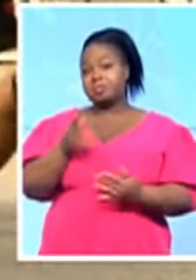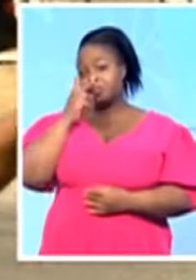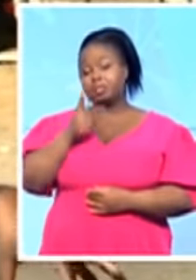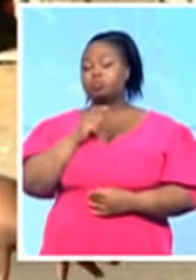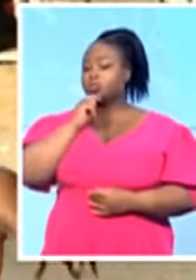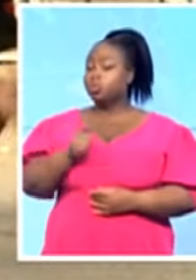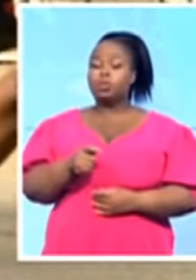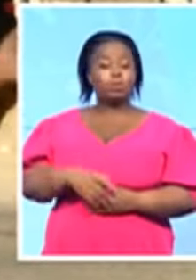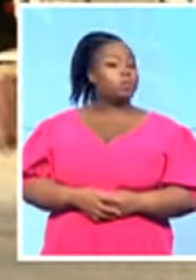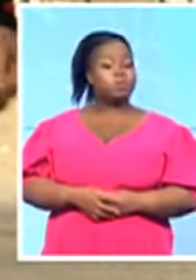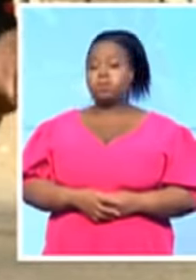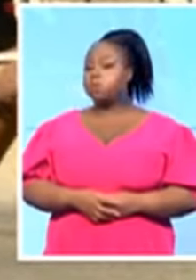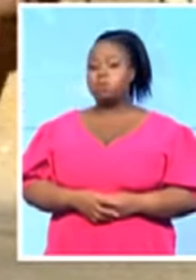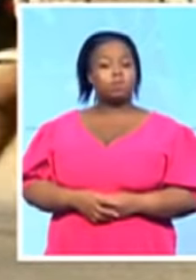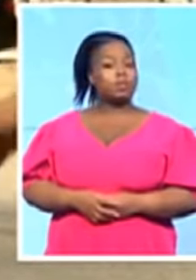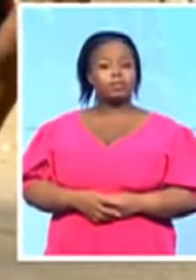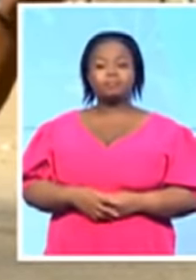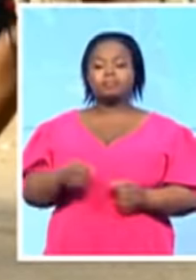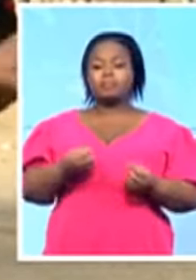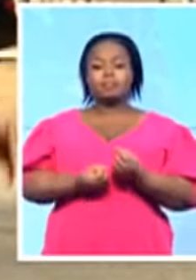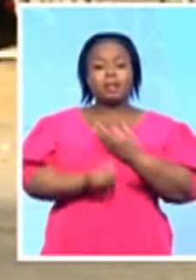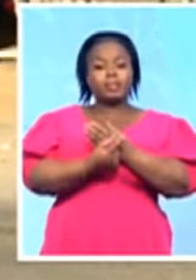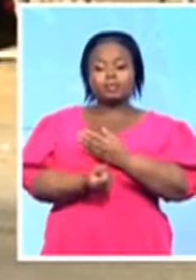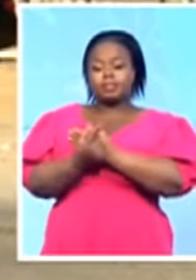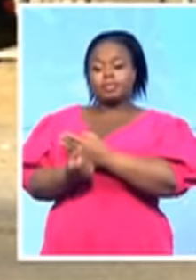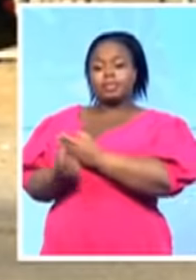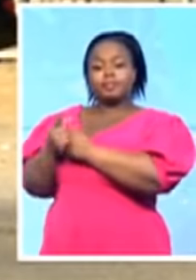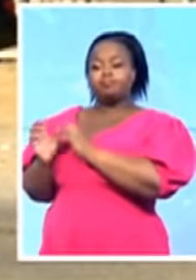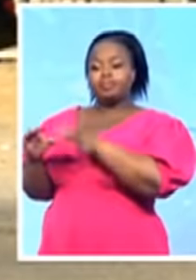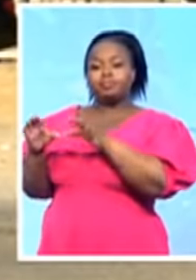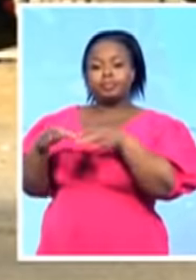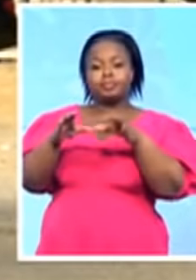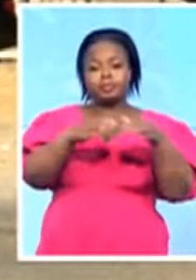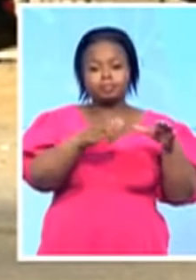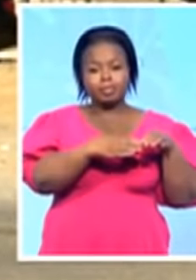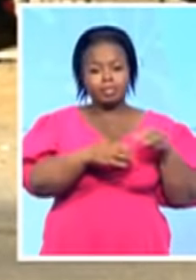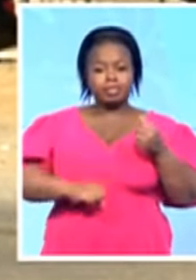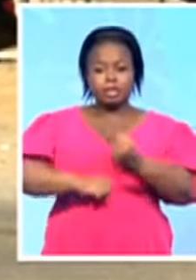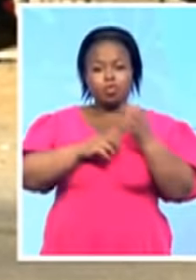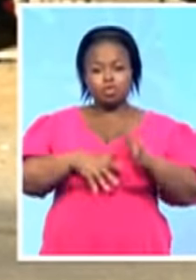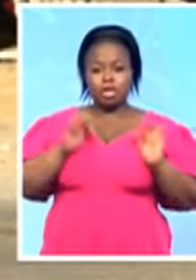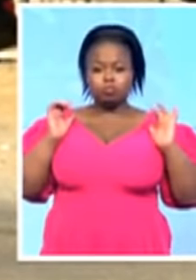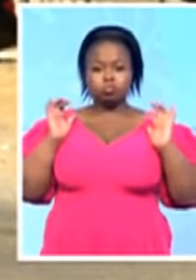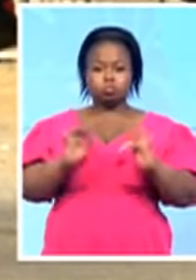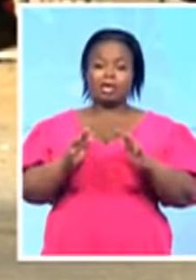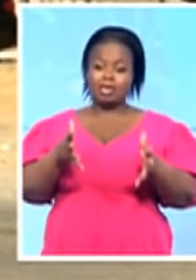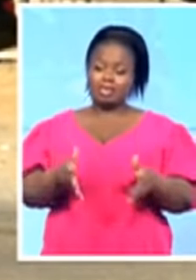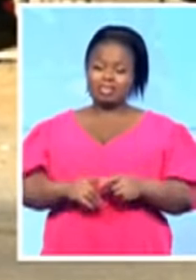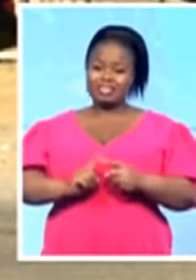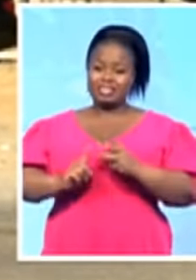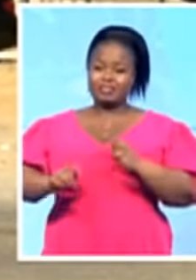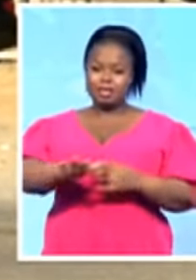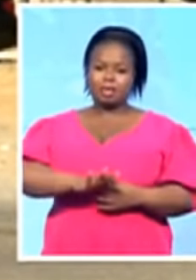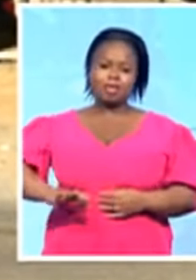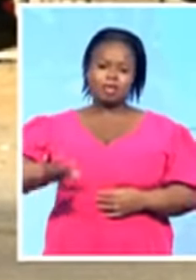Pockets of supporters are coming up in different areas. But, of course, we are on the ground, and we will try to give